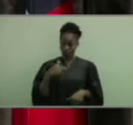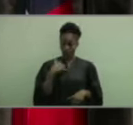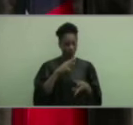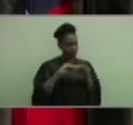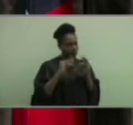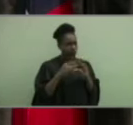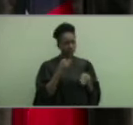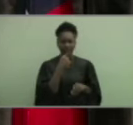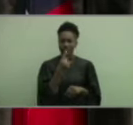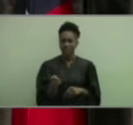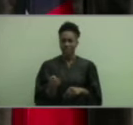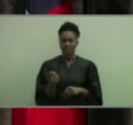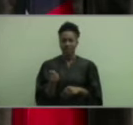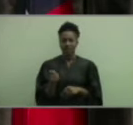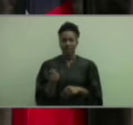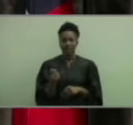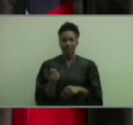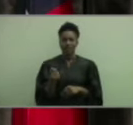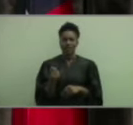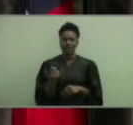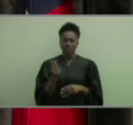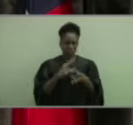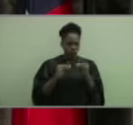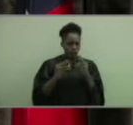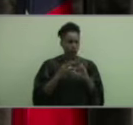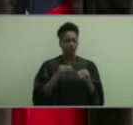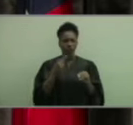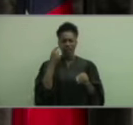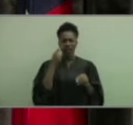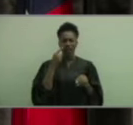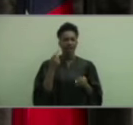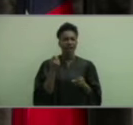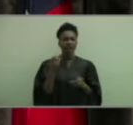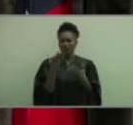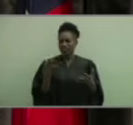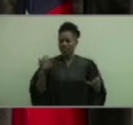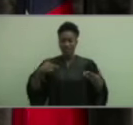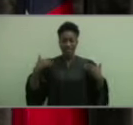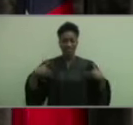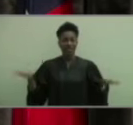A story that reminds us of the sacrifices that we made during this global pandemic. We're staying home and saving the world.